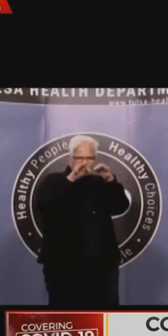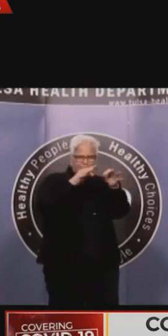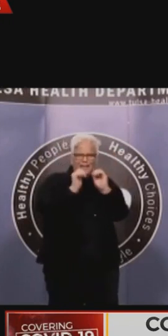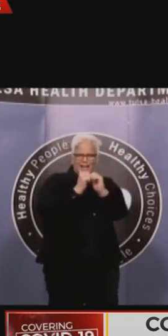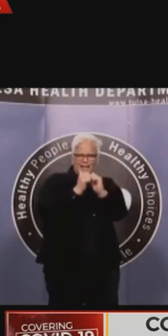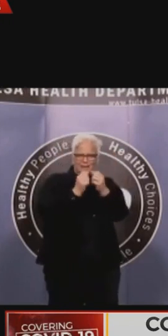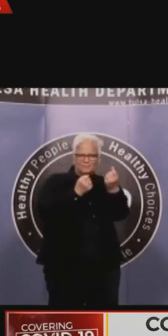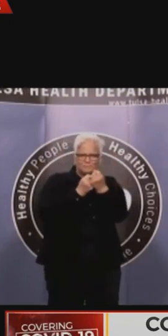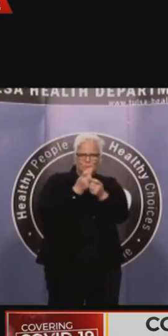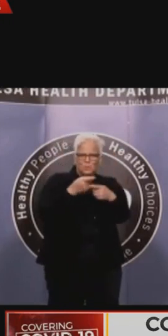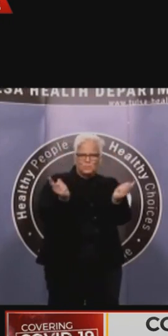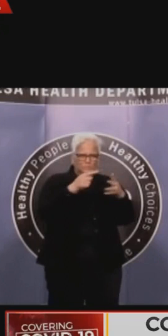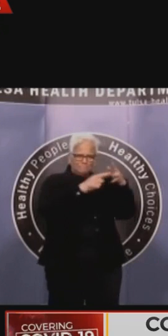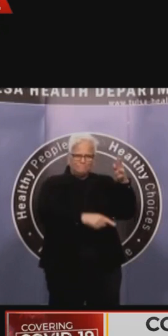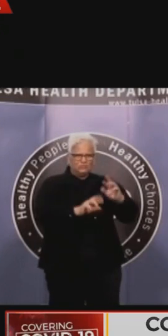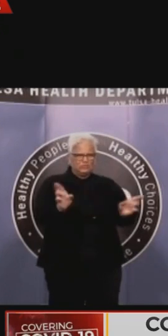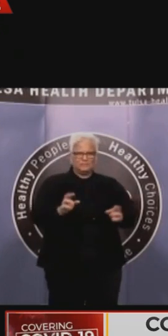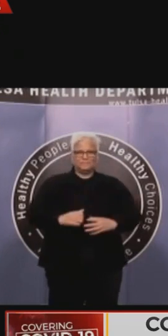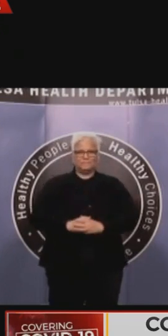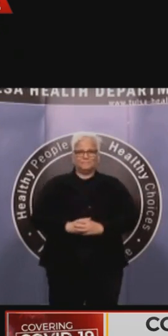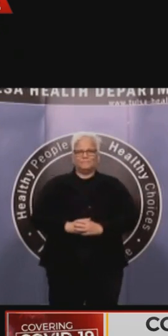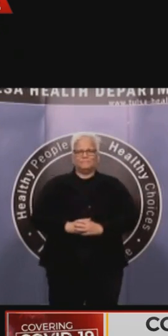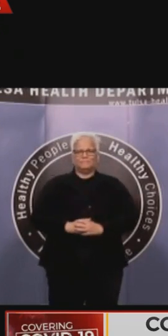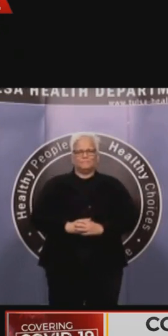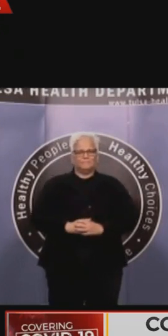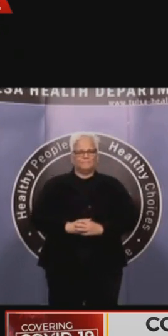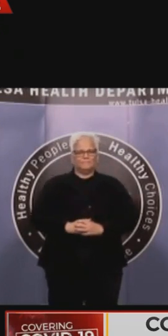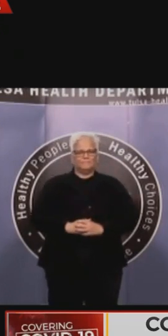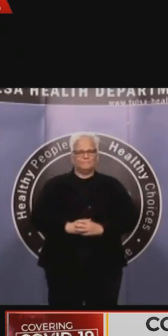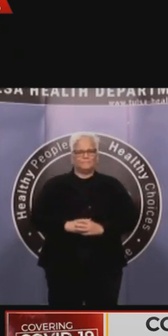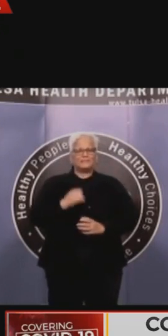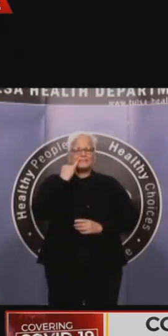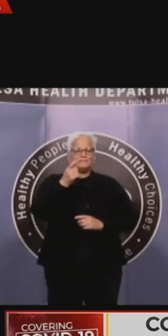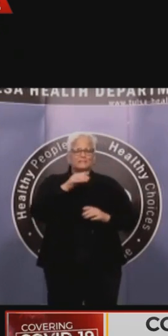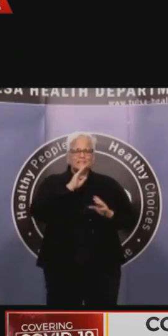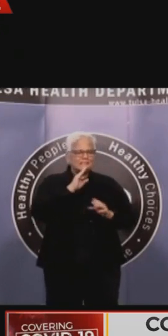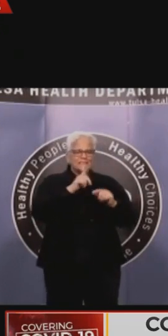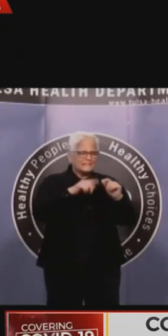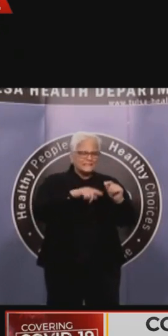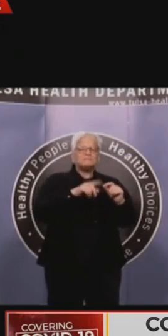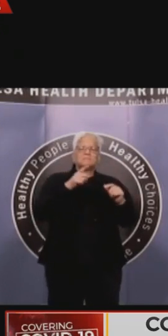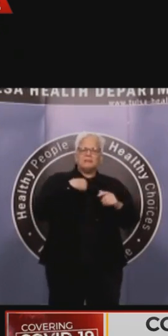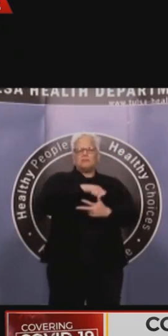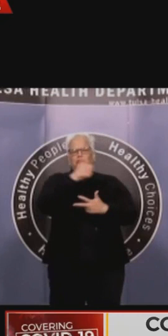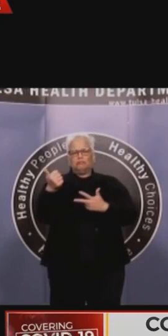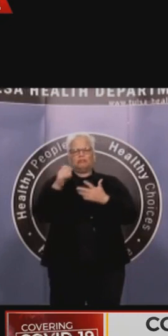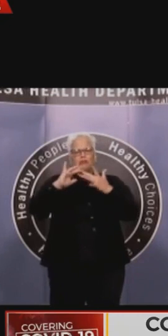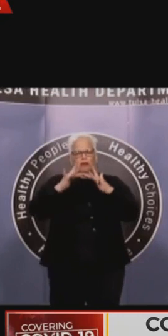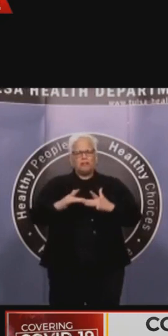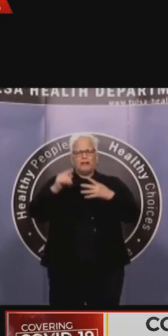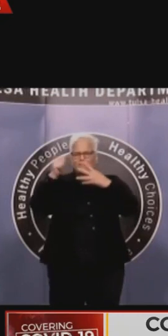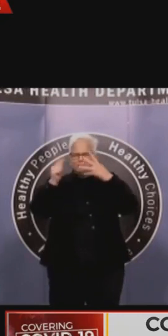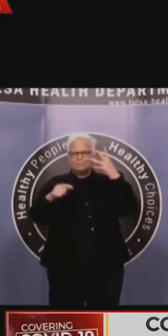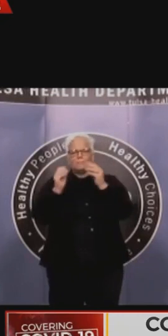or federal agencies or other businesses that are out there. So I strongly encourage any business